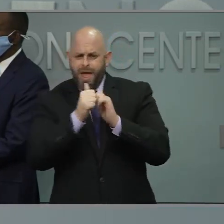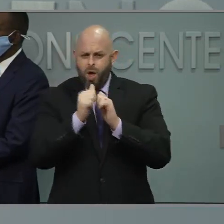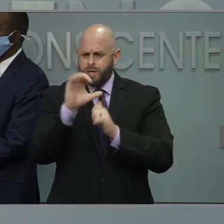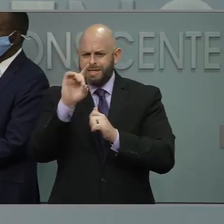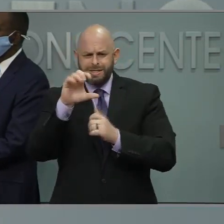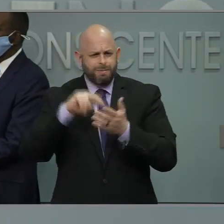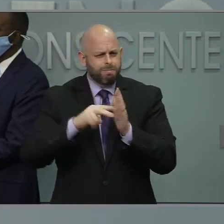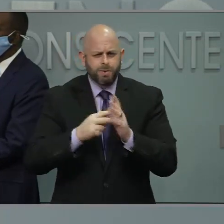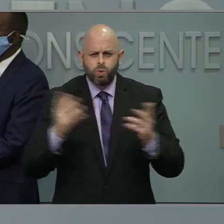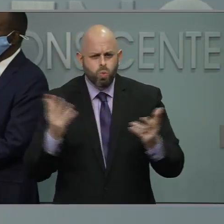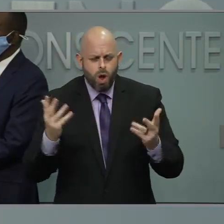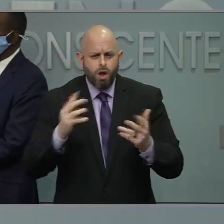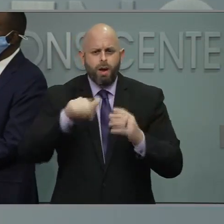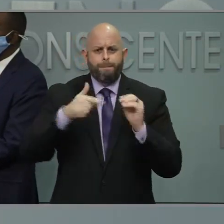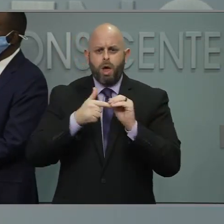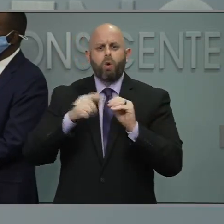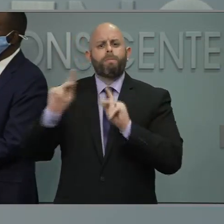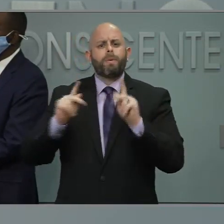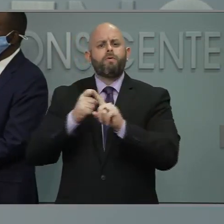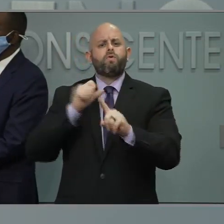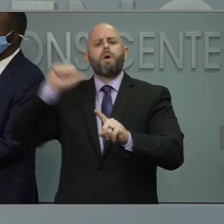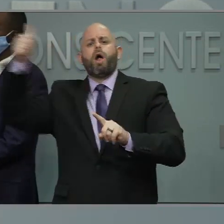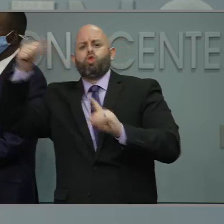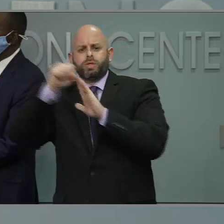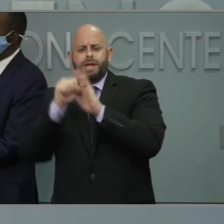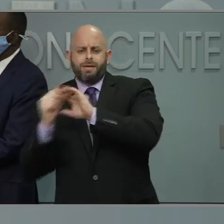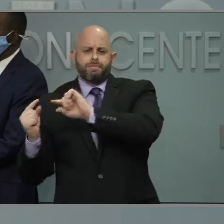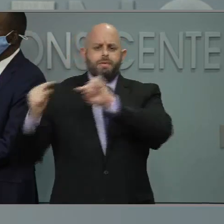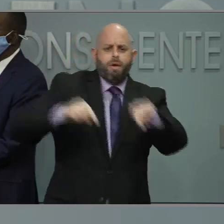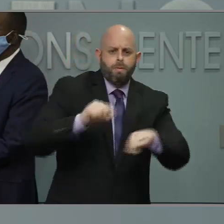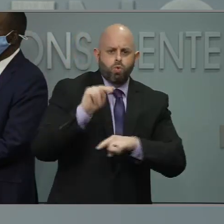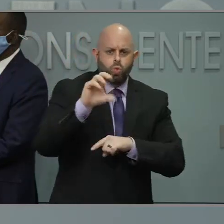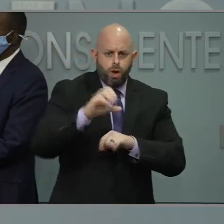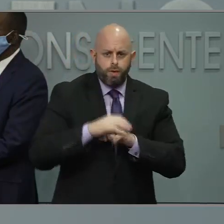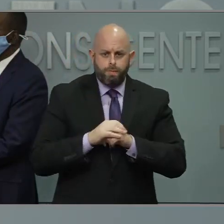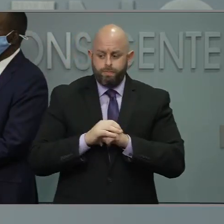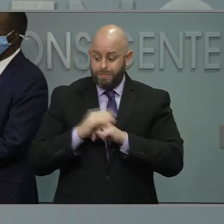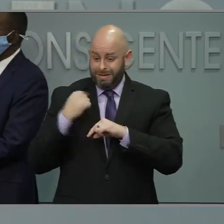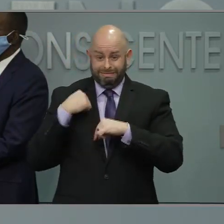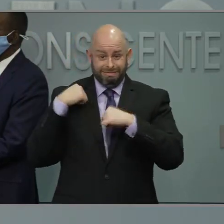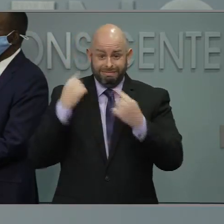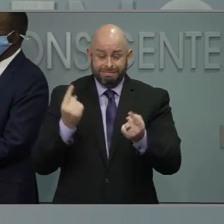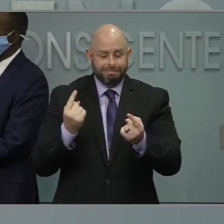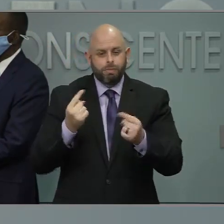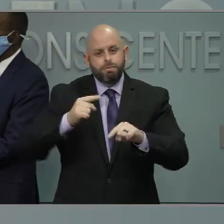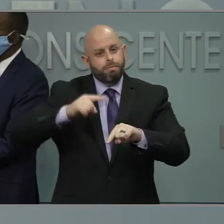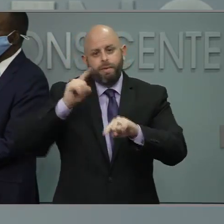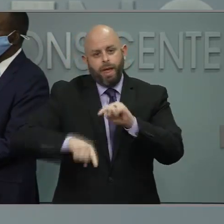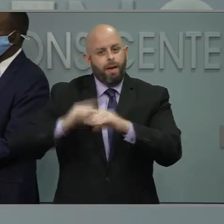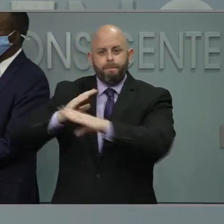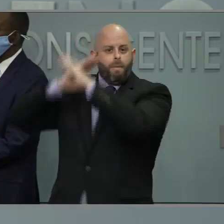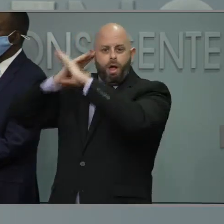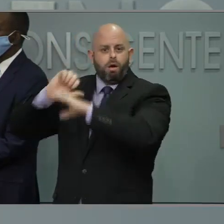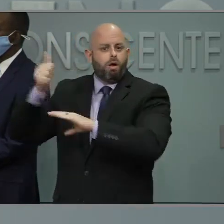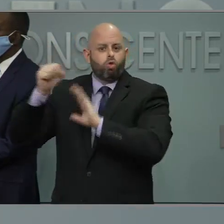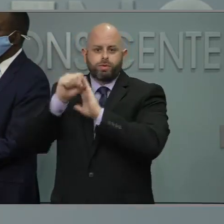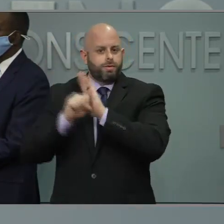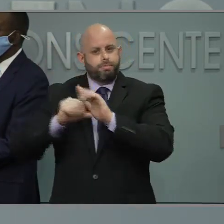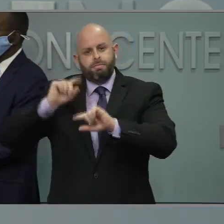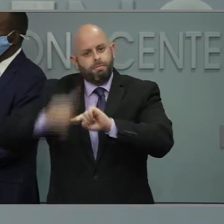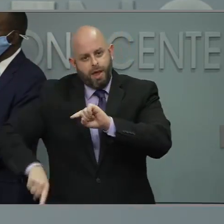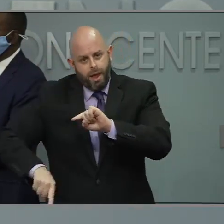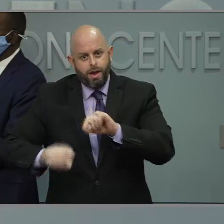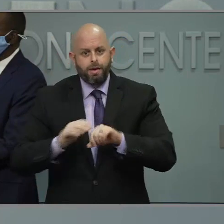morning. But up until this point, the CDC guidance had been you cannot limit by jurisdiction. What we have said, though,